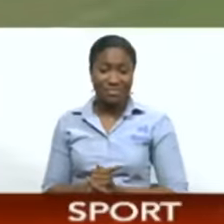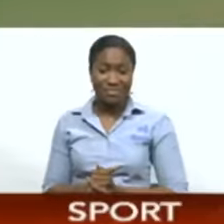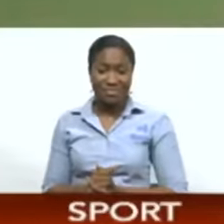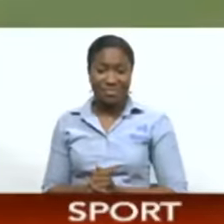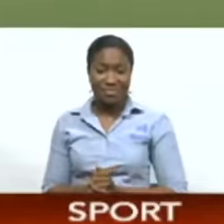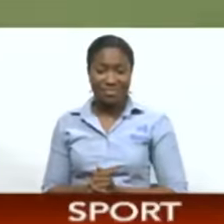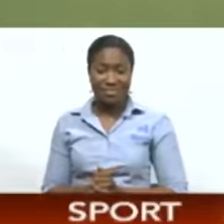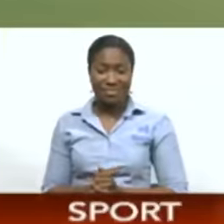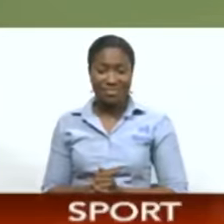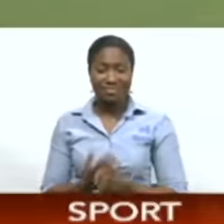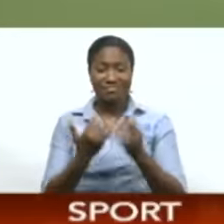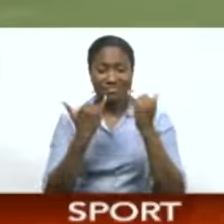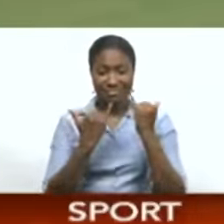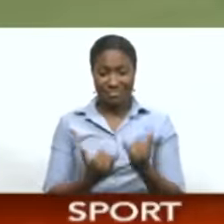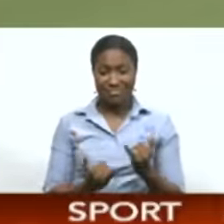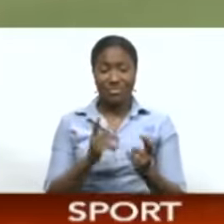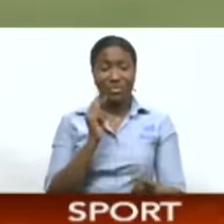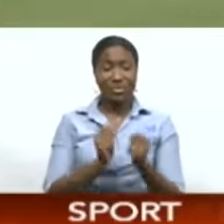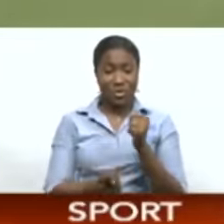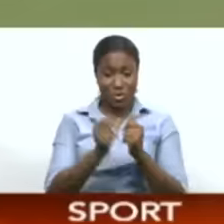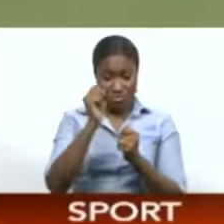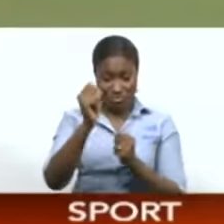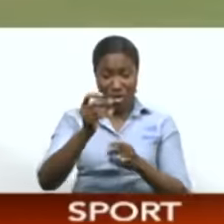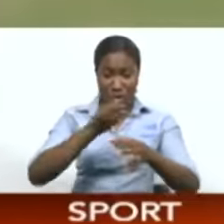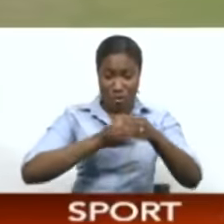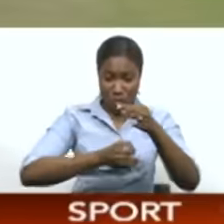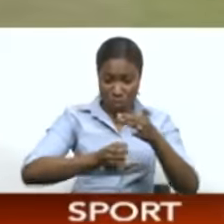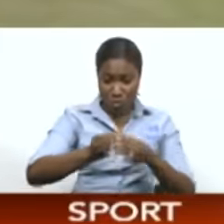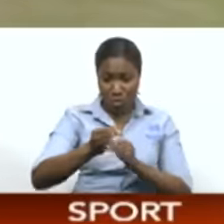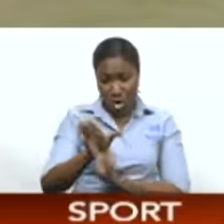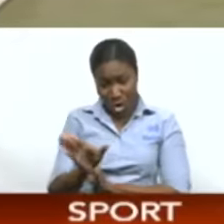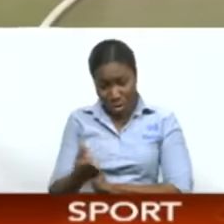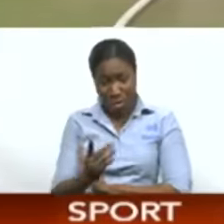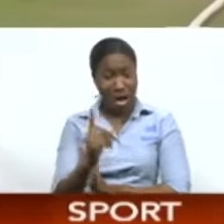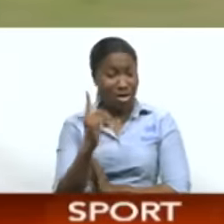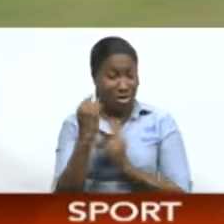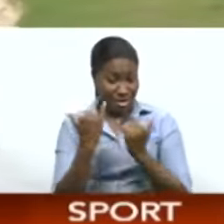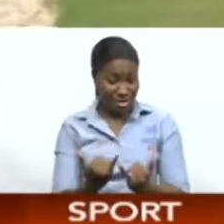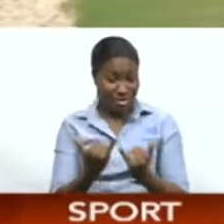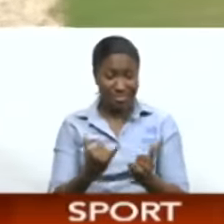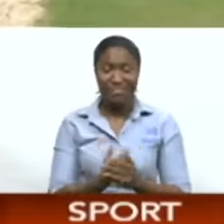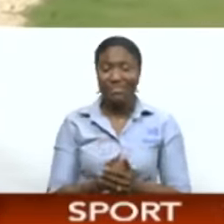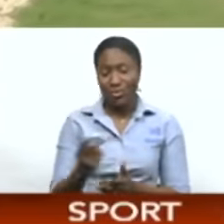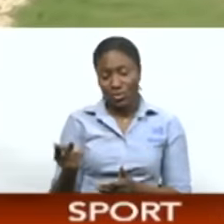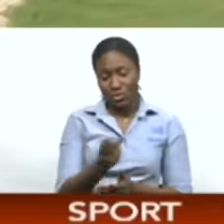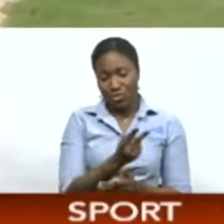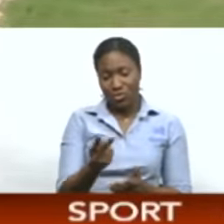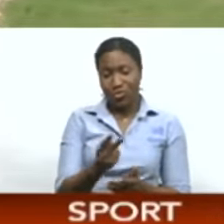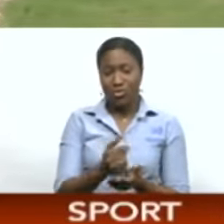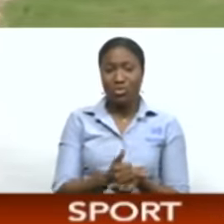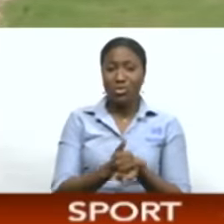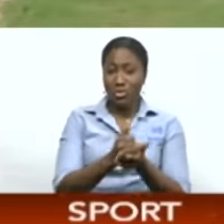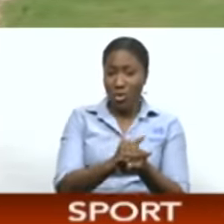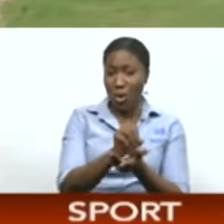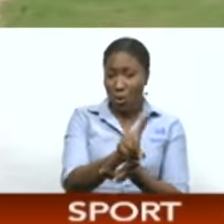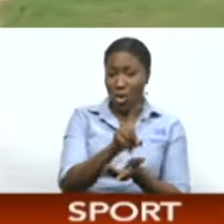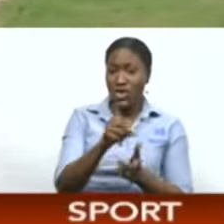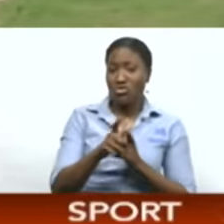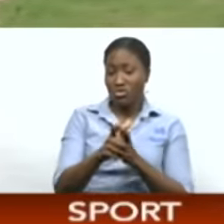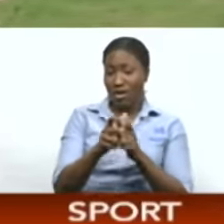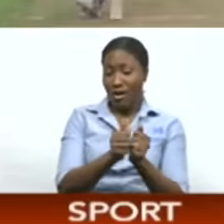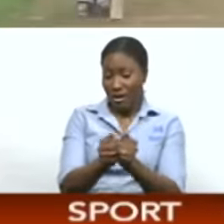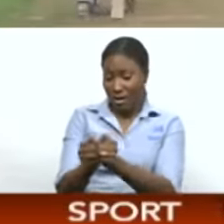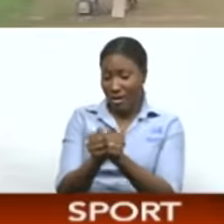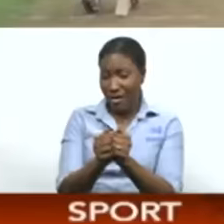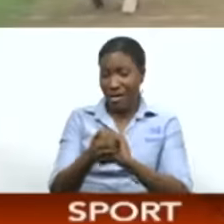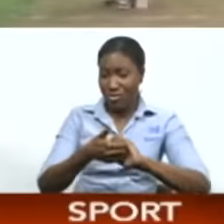The TNT innings in at least one way mirrored their opponents. Keon Utley and Keon Webster were rampant at the top in a 100-run partnership of